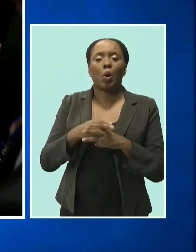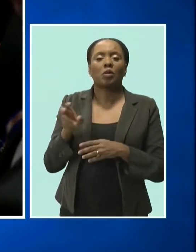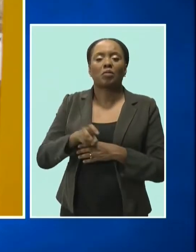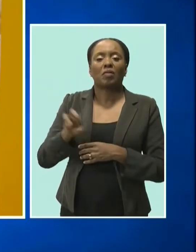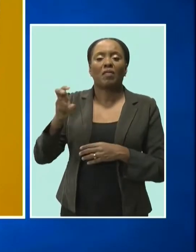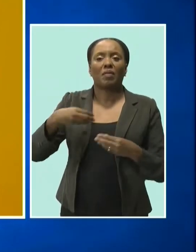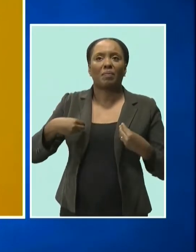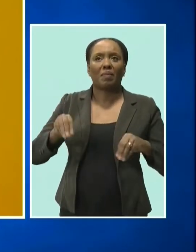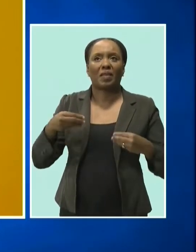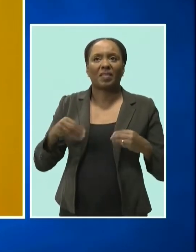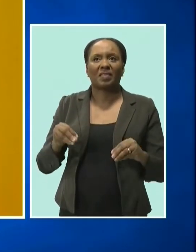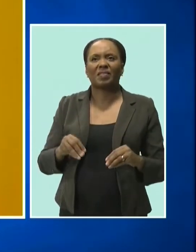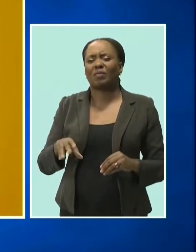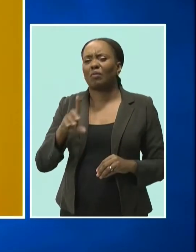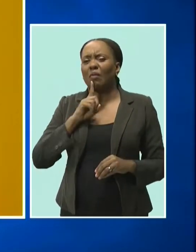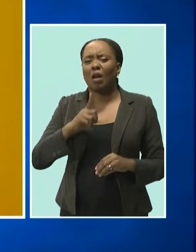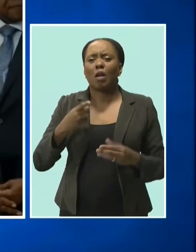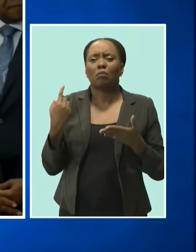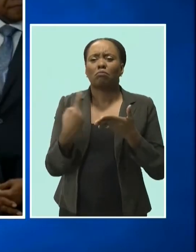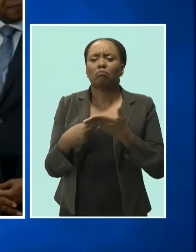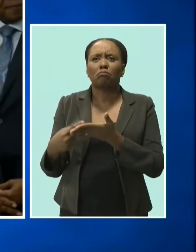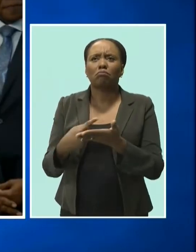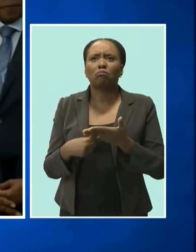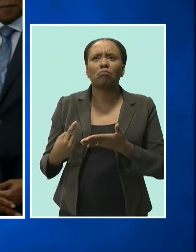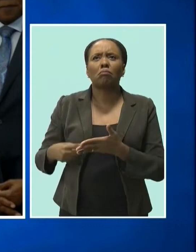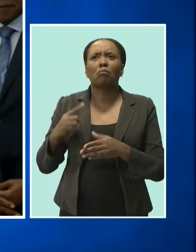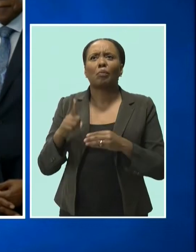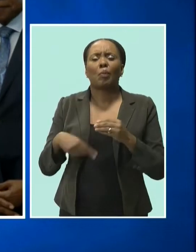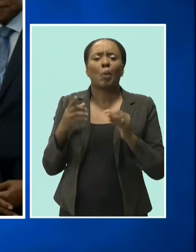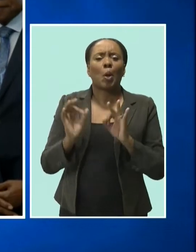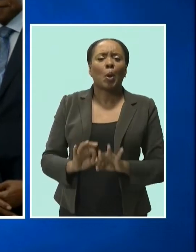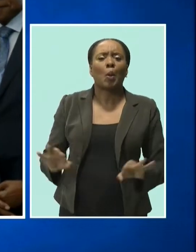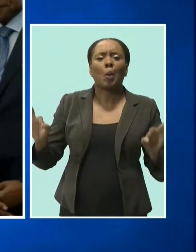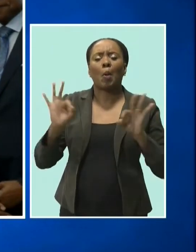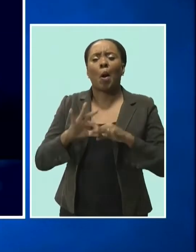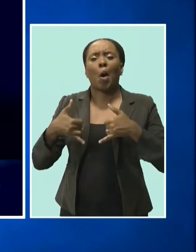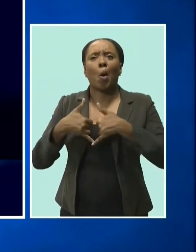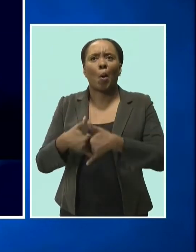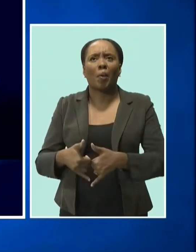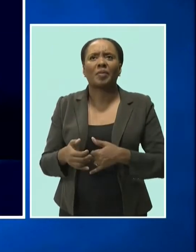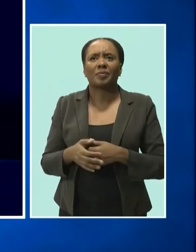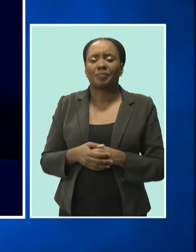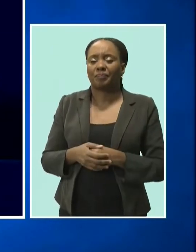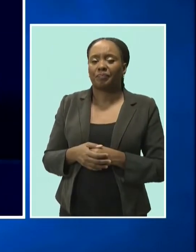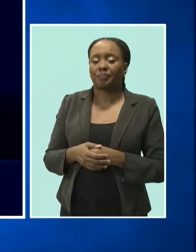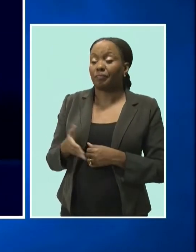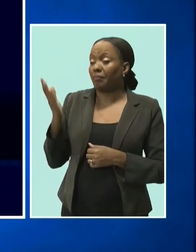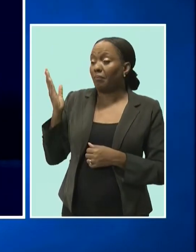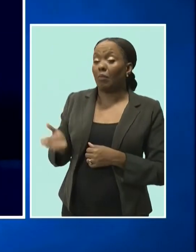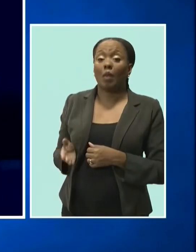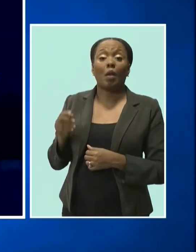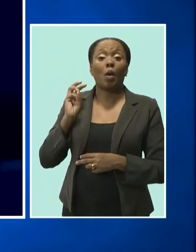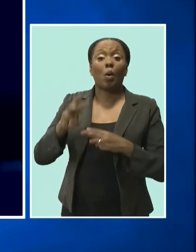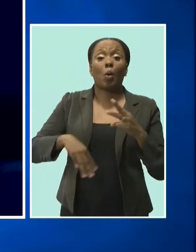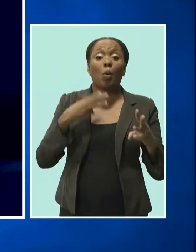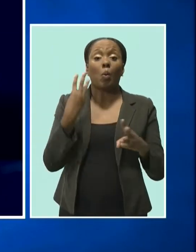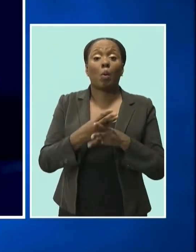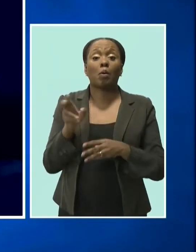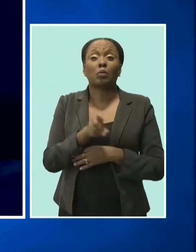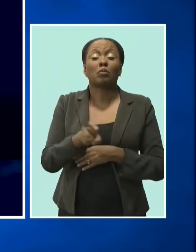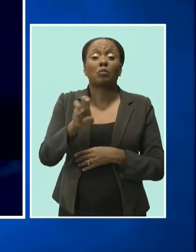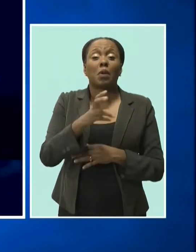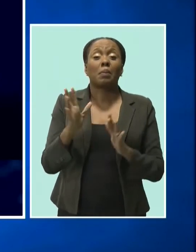telling CBC about the significance of the award and its relevance to Barbados. The World Tourism Network